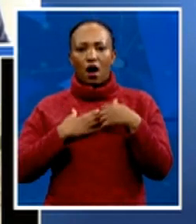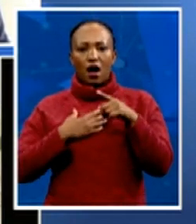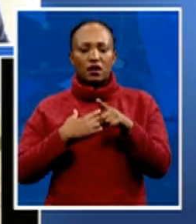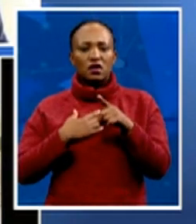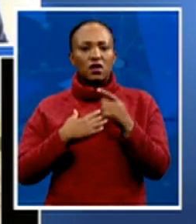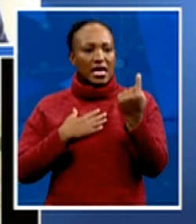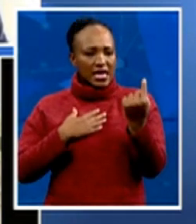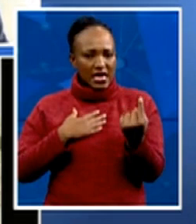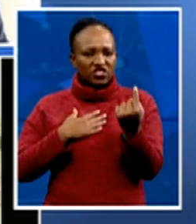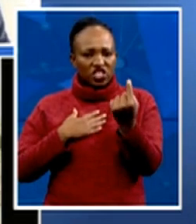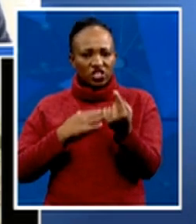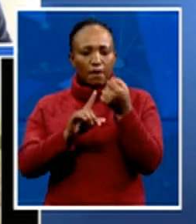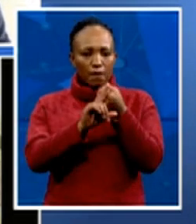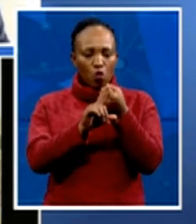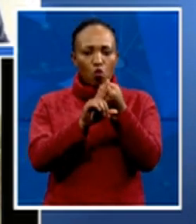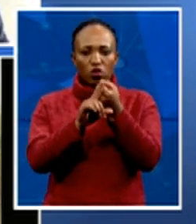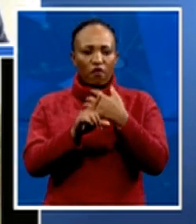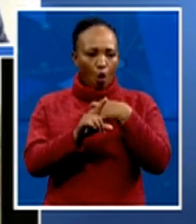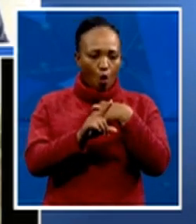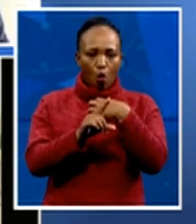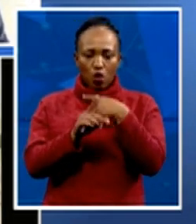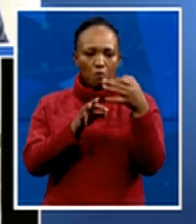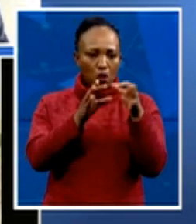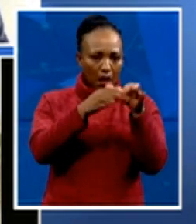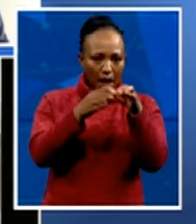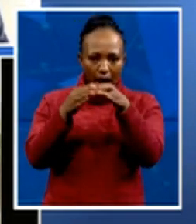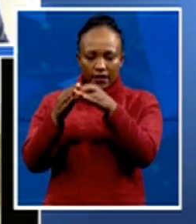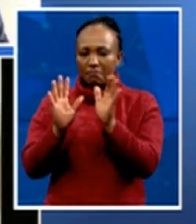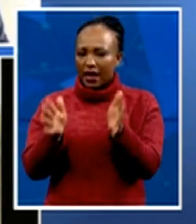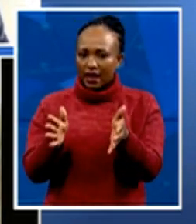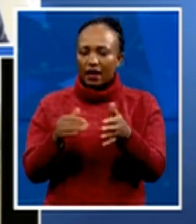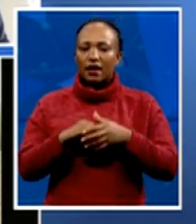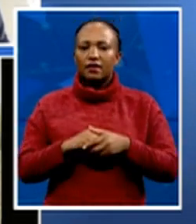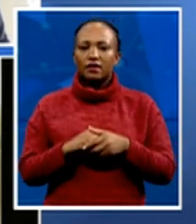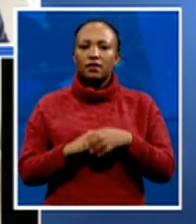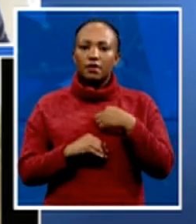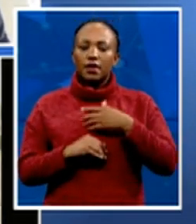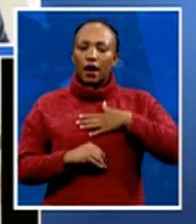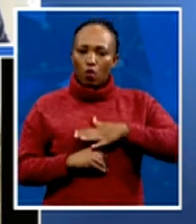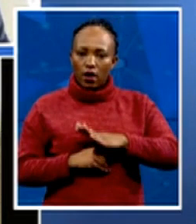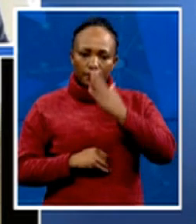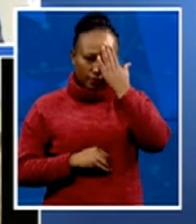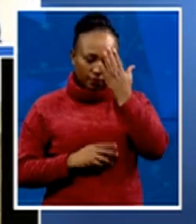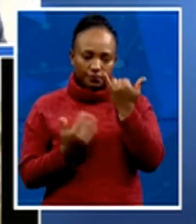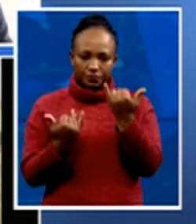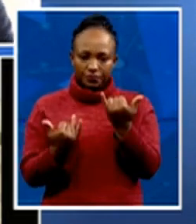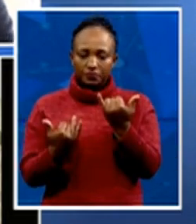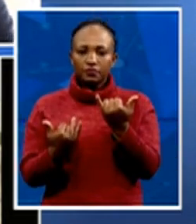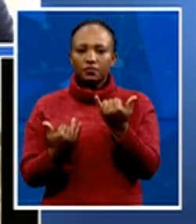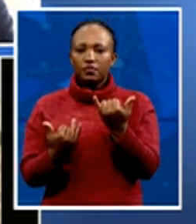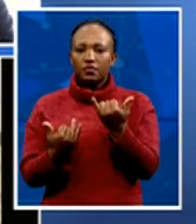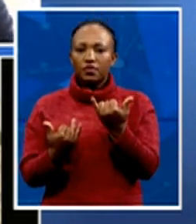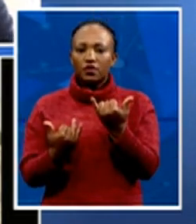the political party. What I want to know is now, what is the youth of South Africa